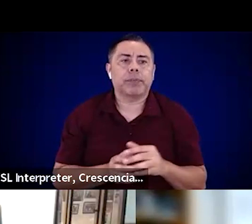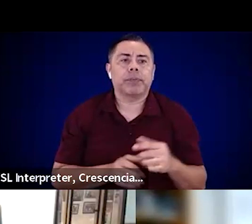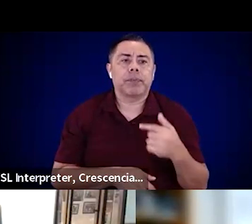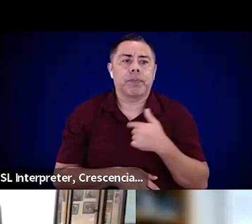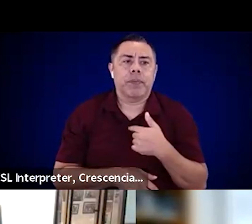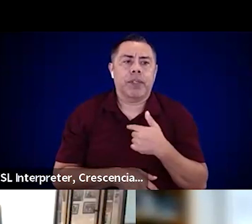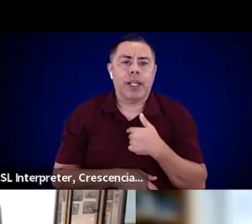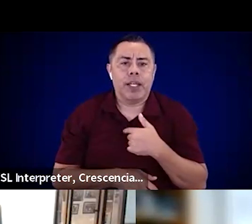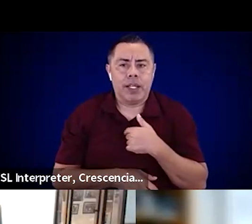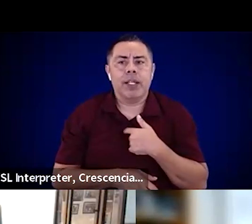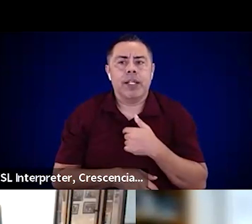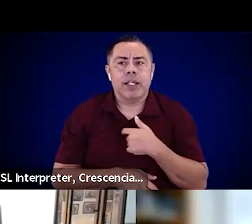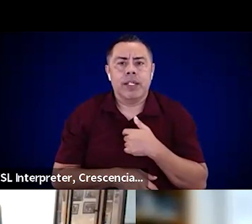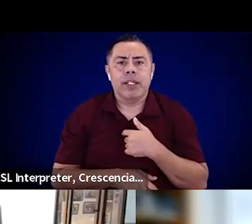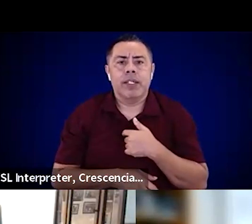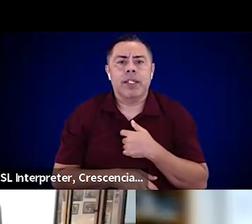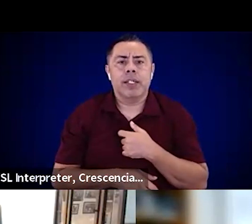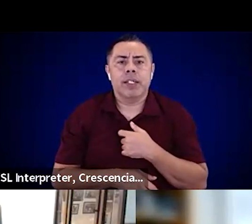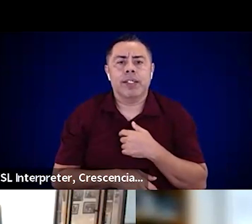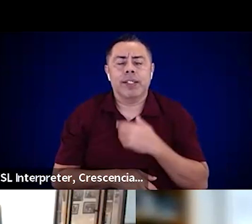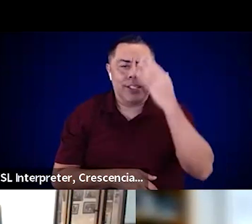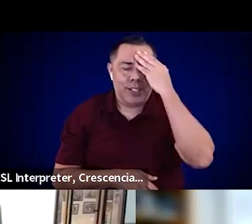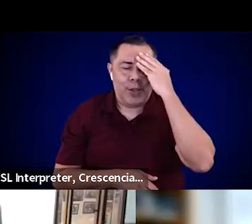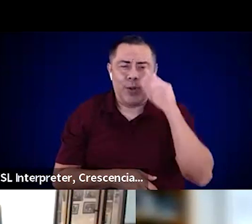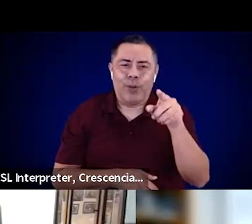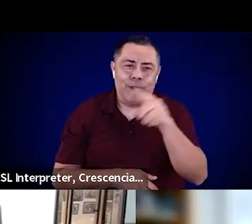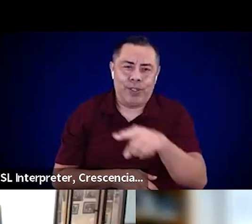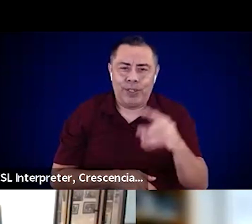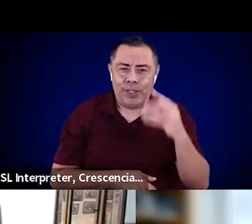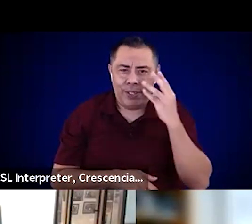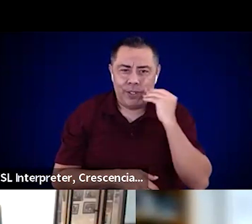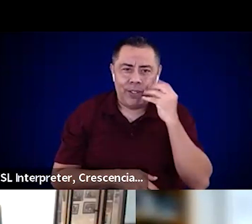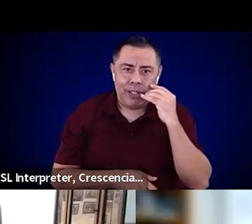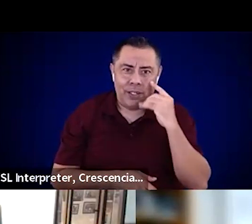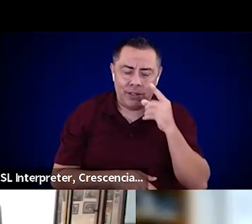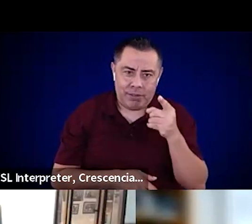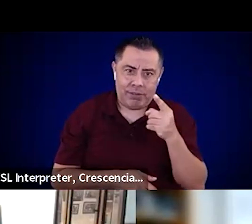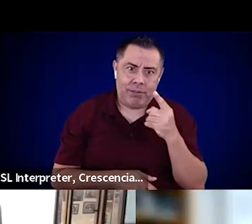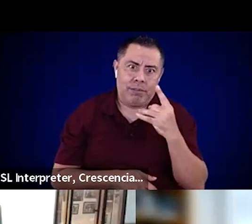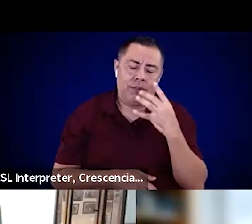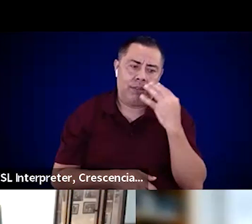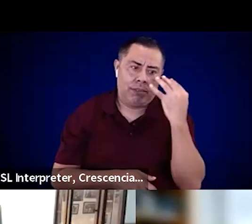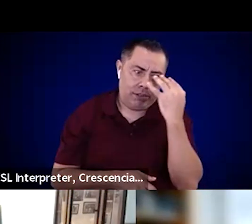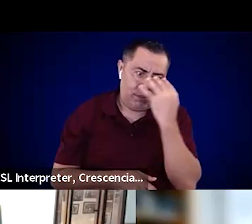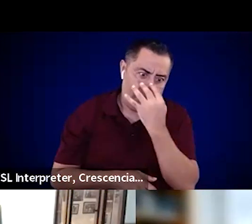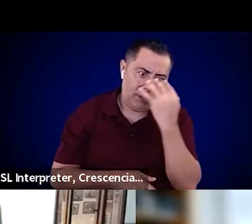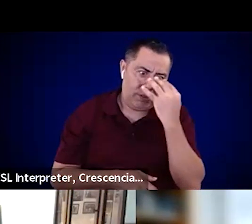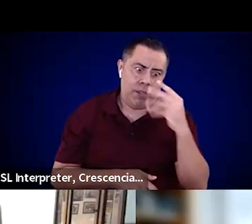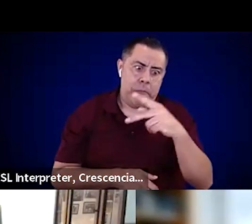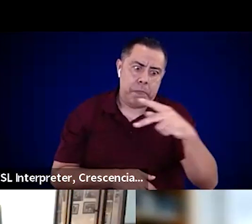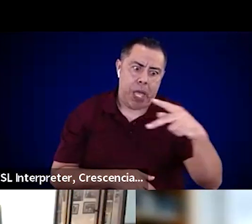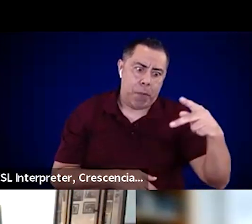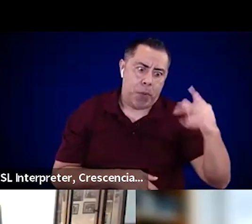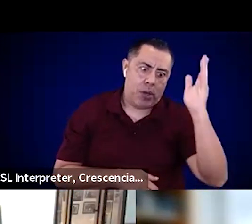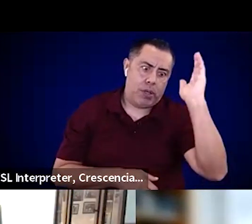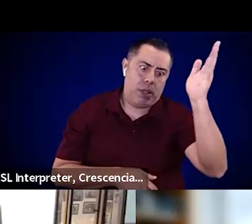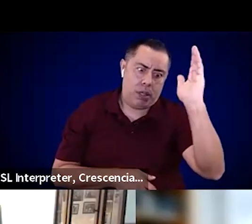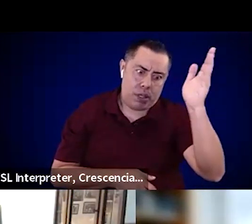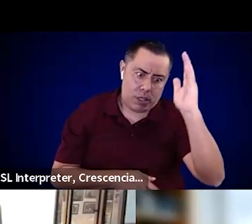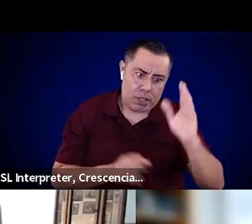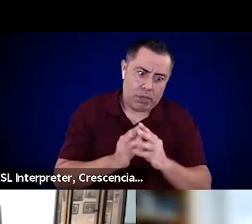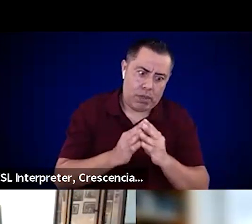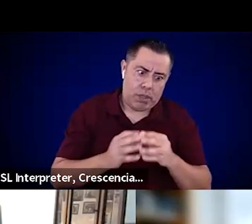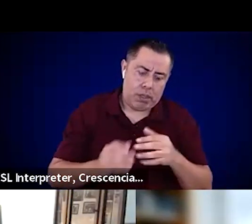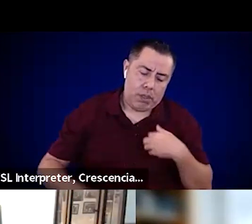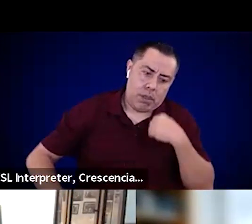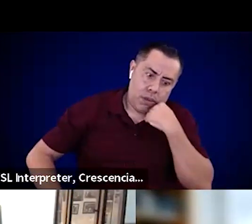death by PowerPoint meetings. It's two hours long. And I mean, we've accomplished very little. And then over a 30 minute quick lunch